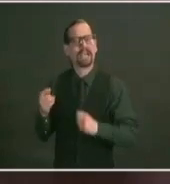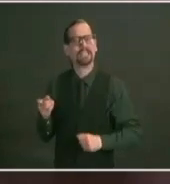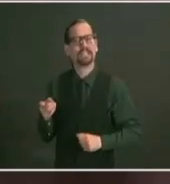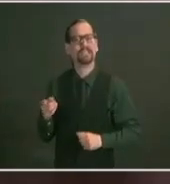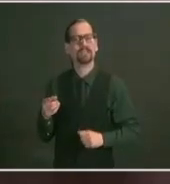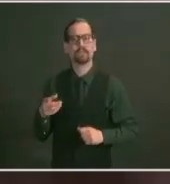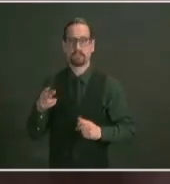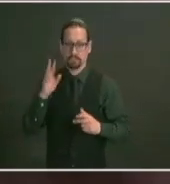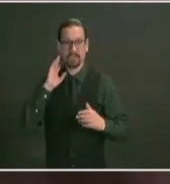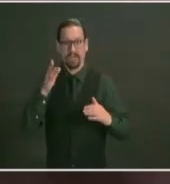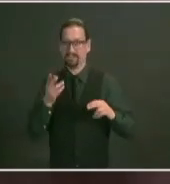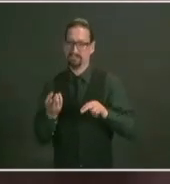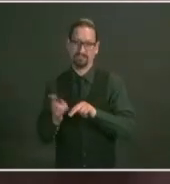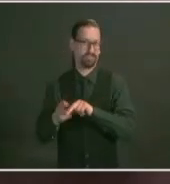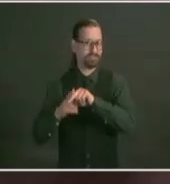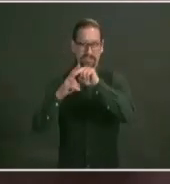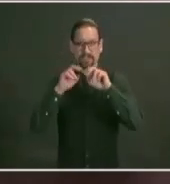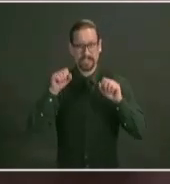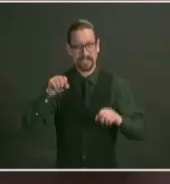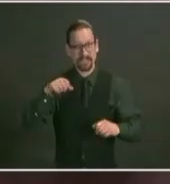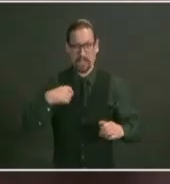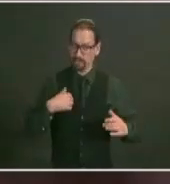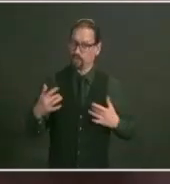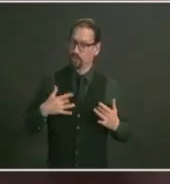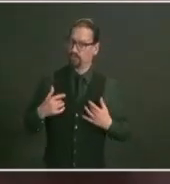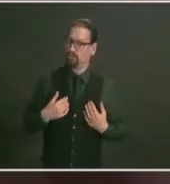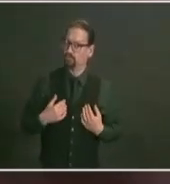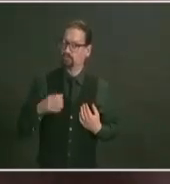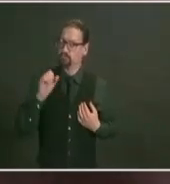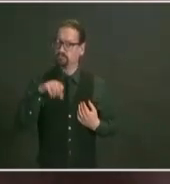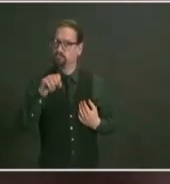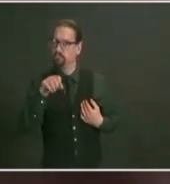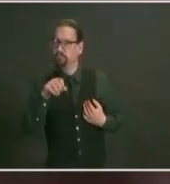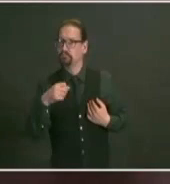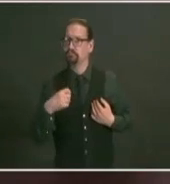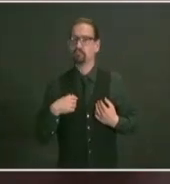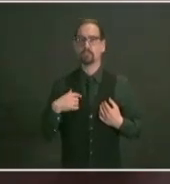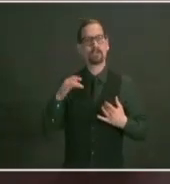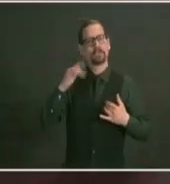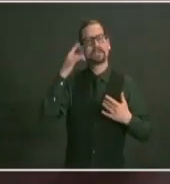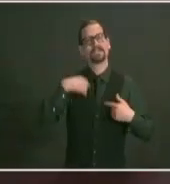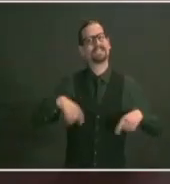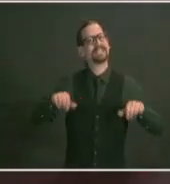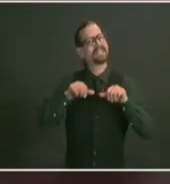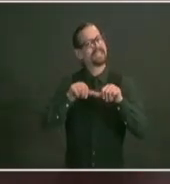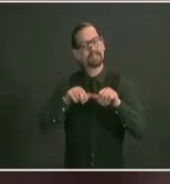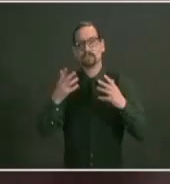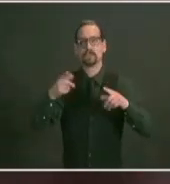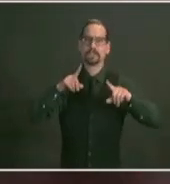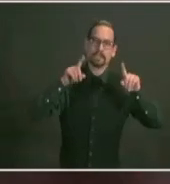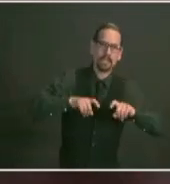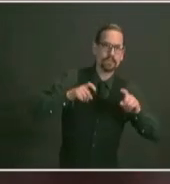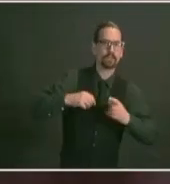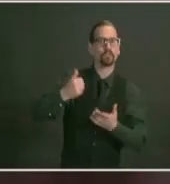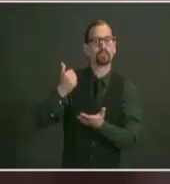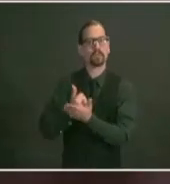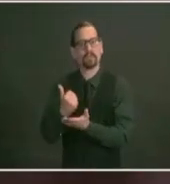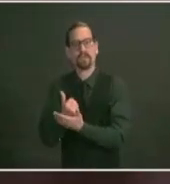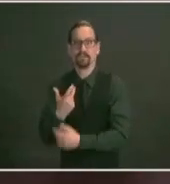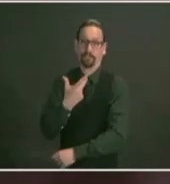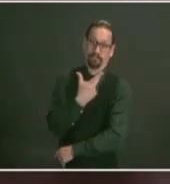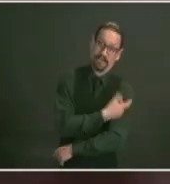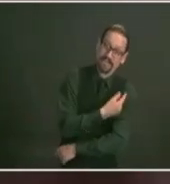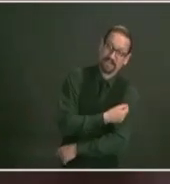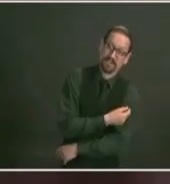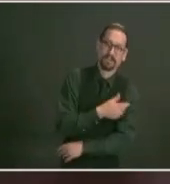but it's exactly why we continue to focus on testing treatment vaccination and why i spent the additional time